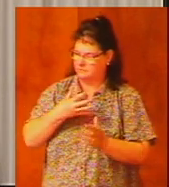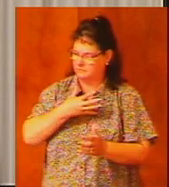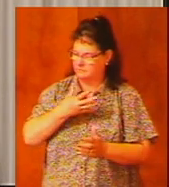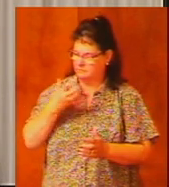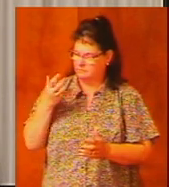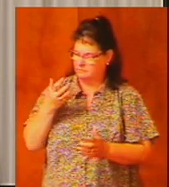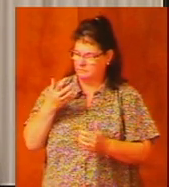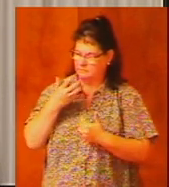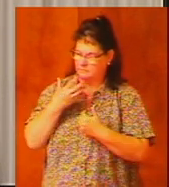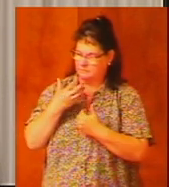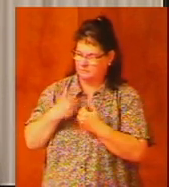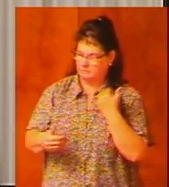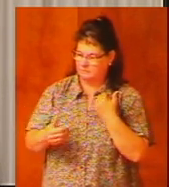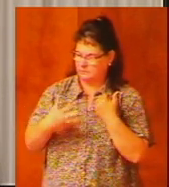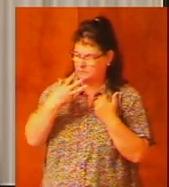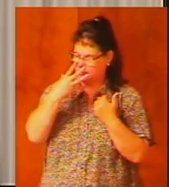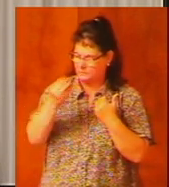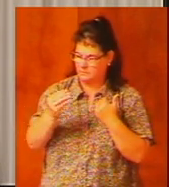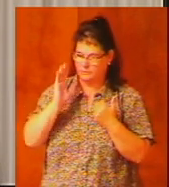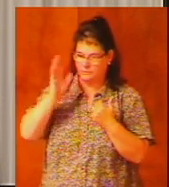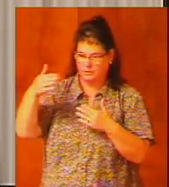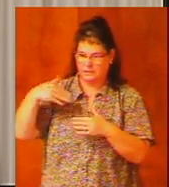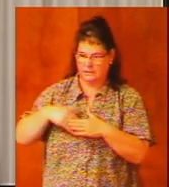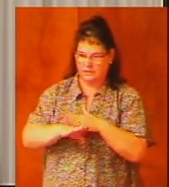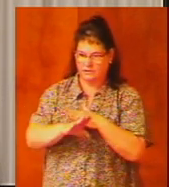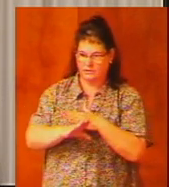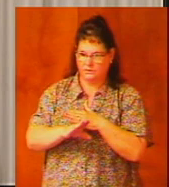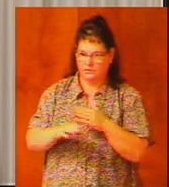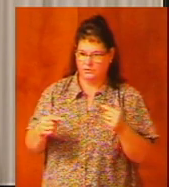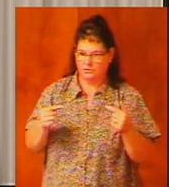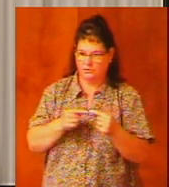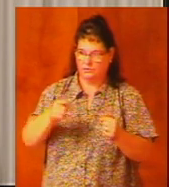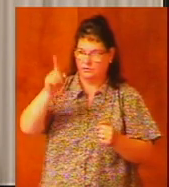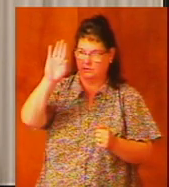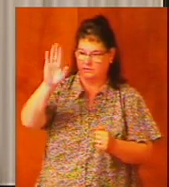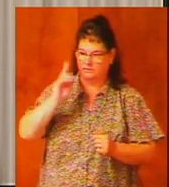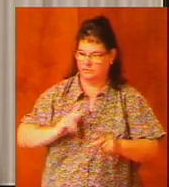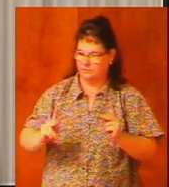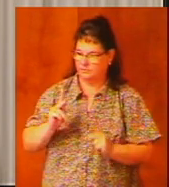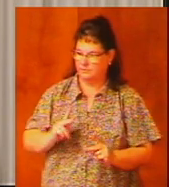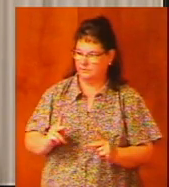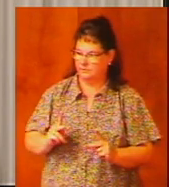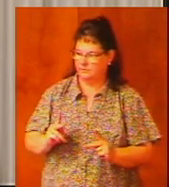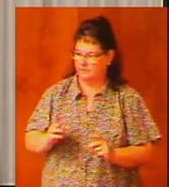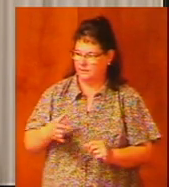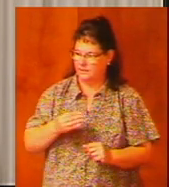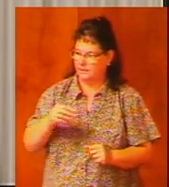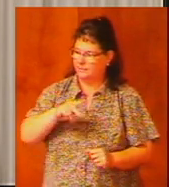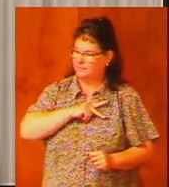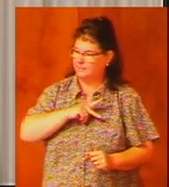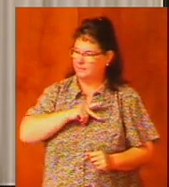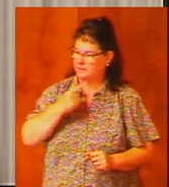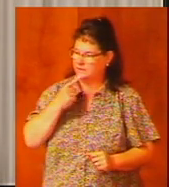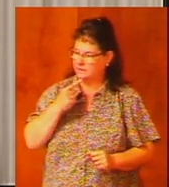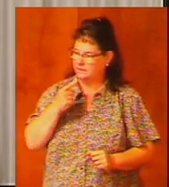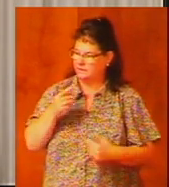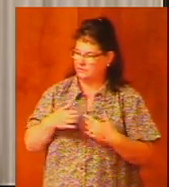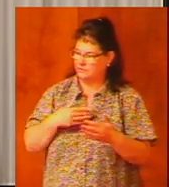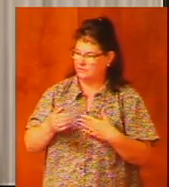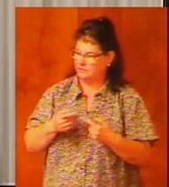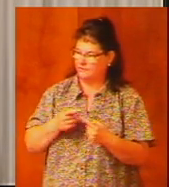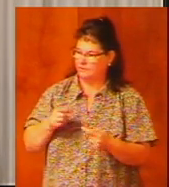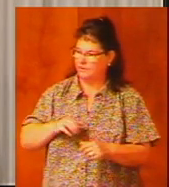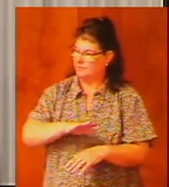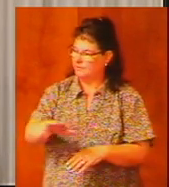were going to come in and threaten the people of God and Paul said even from